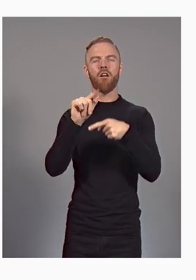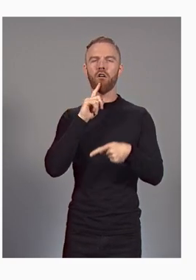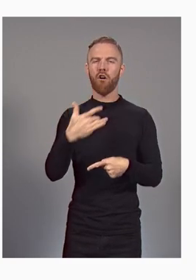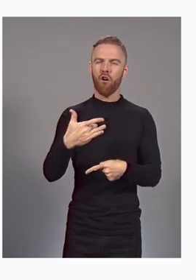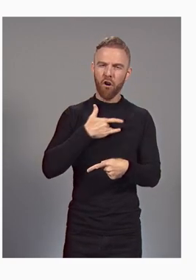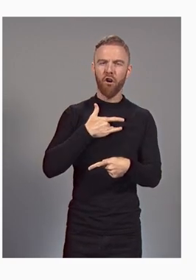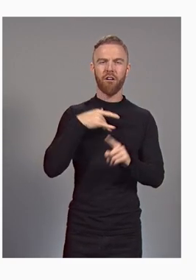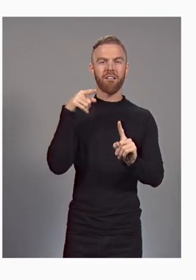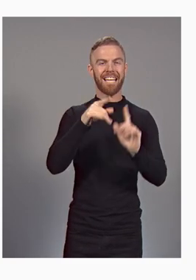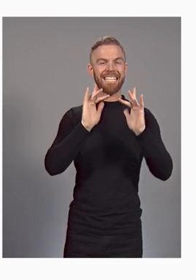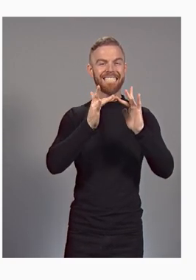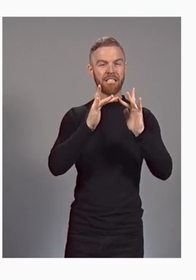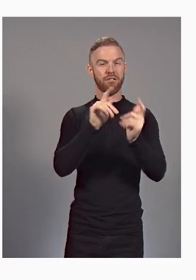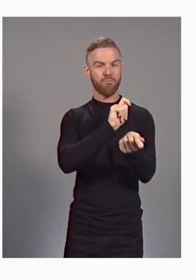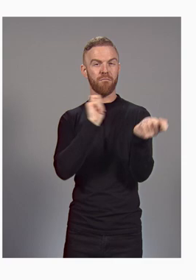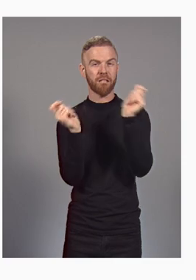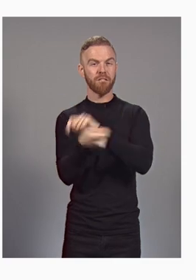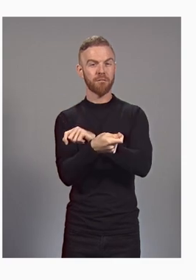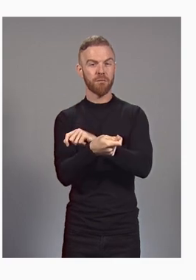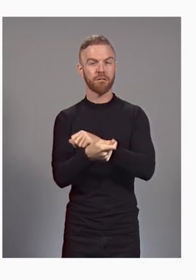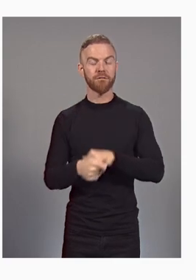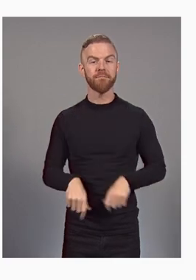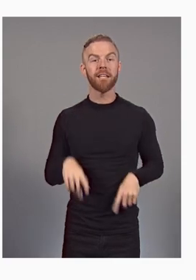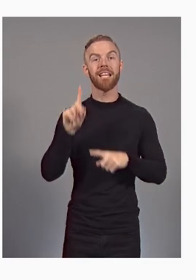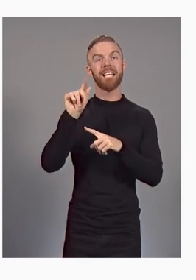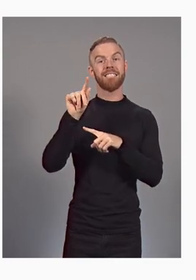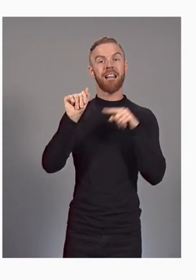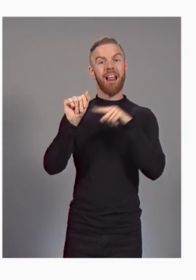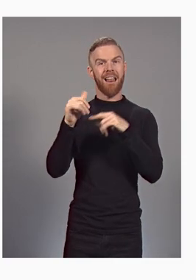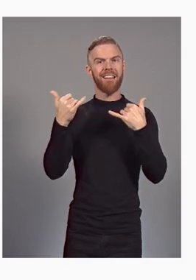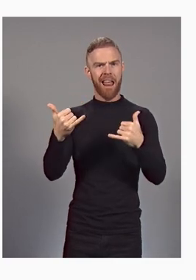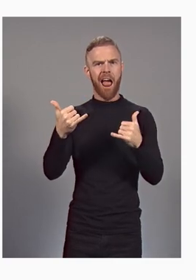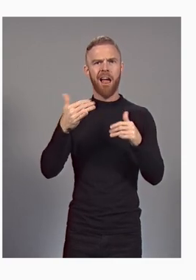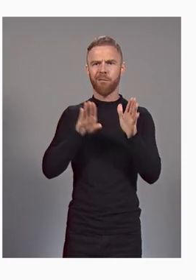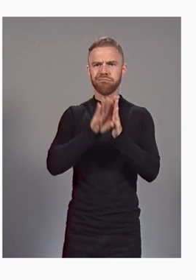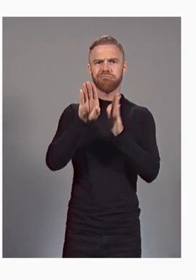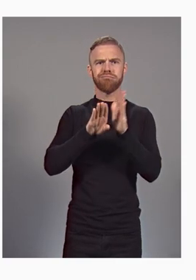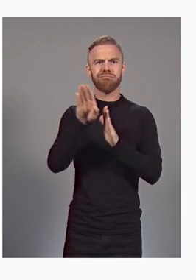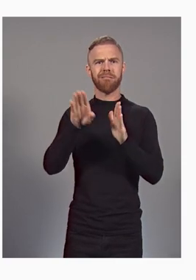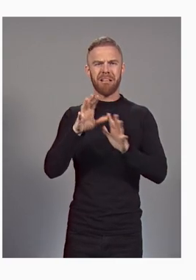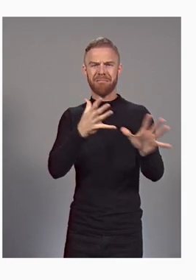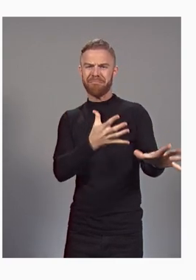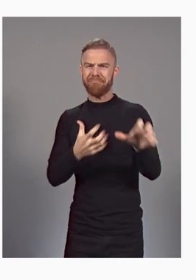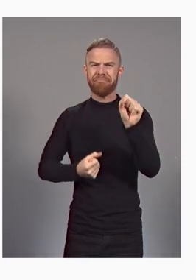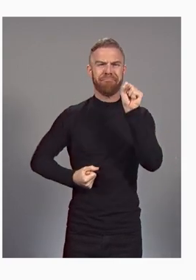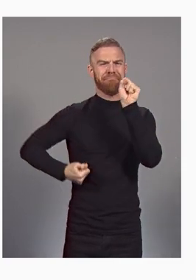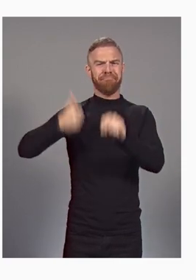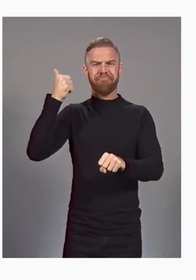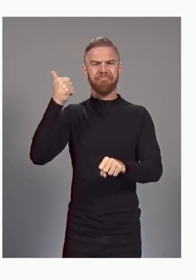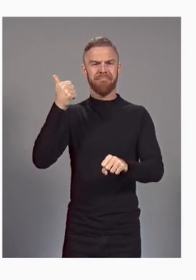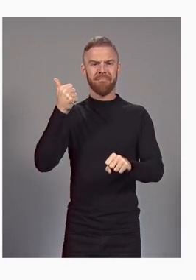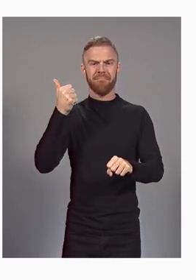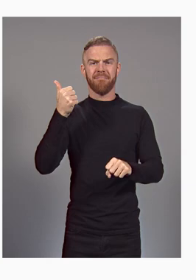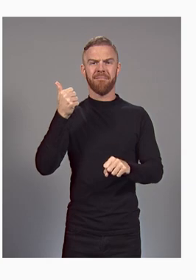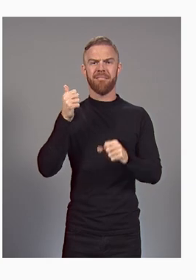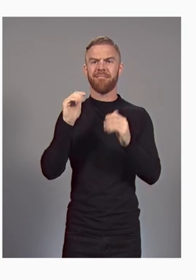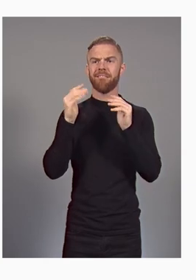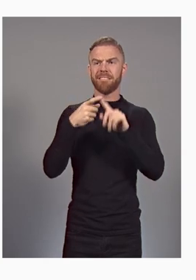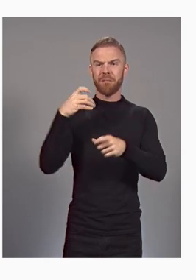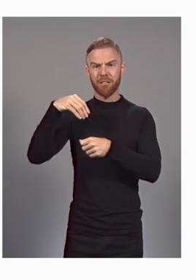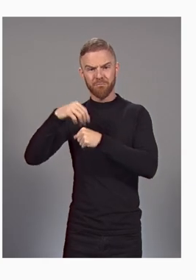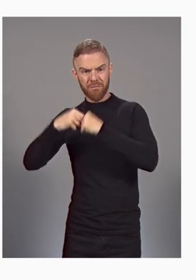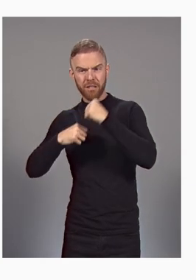transformation. Data is being generated at far greater rates by everything from infrastructure to consumer apps.